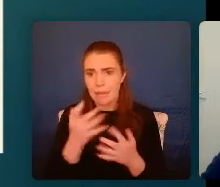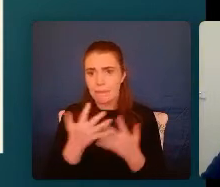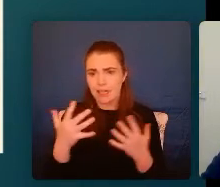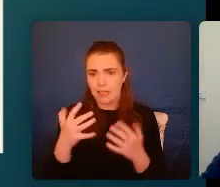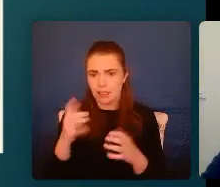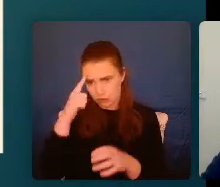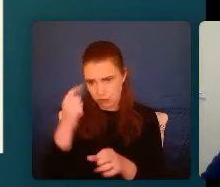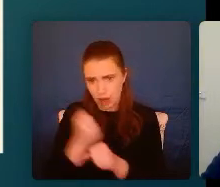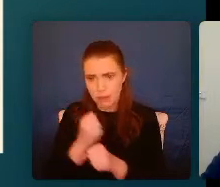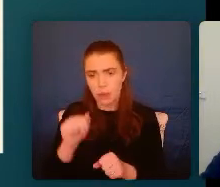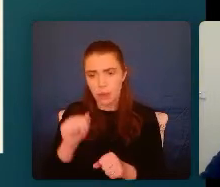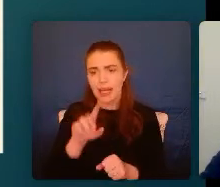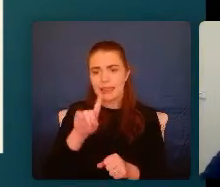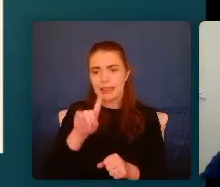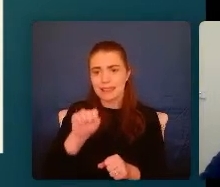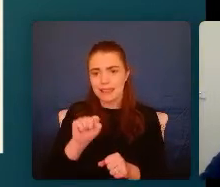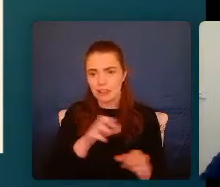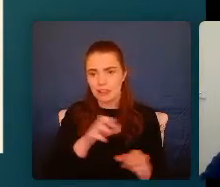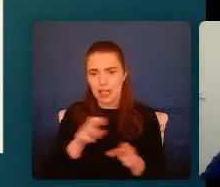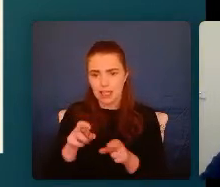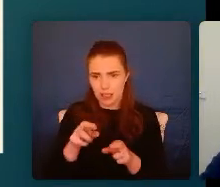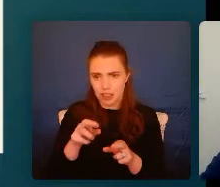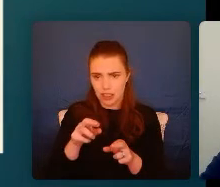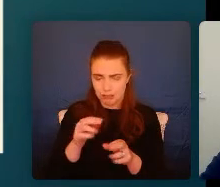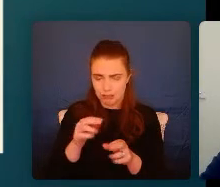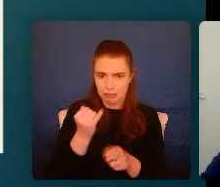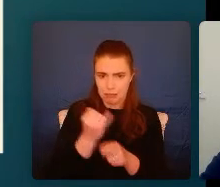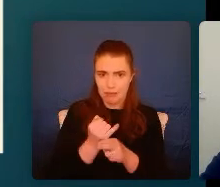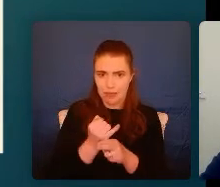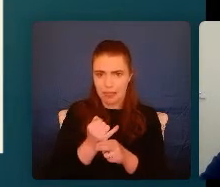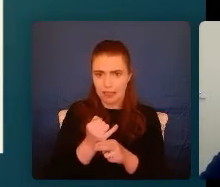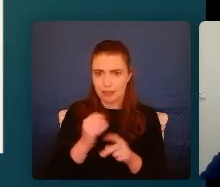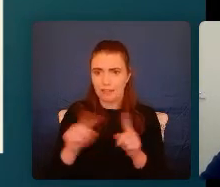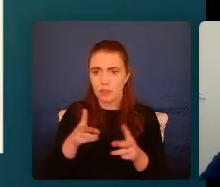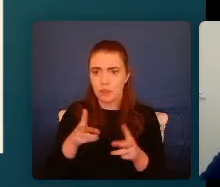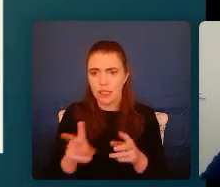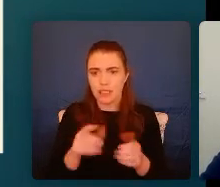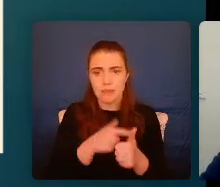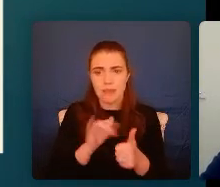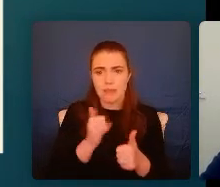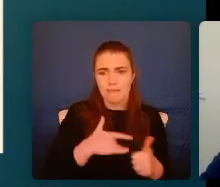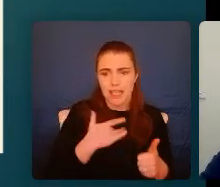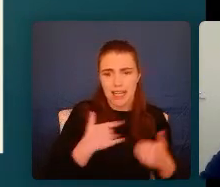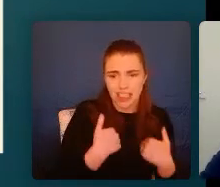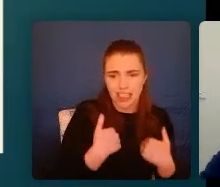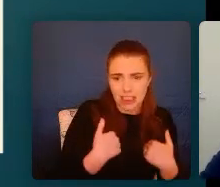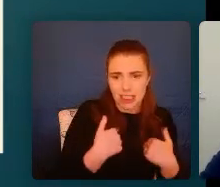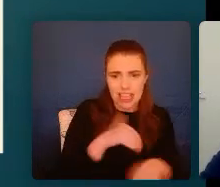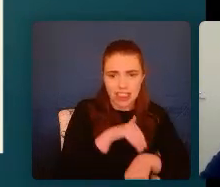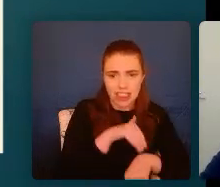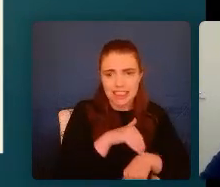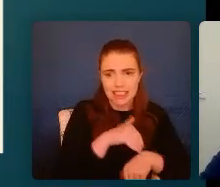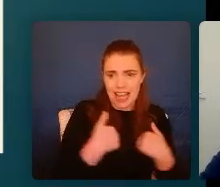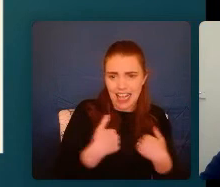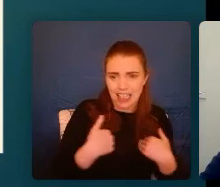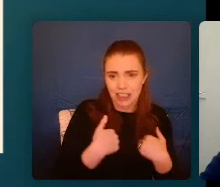in two different ways. So the first might be where we feel a little agitated. We've been anxious, a bit angry. We're not